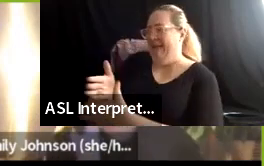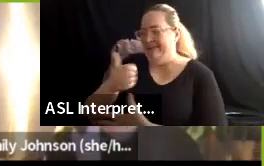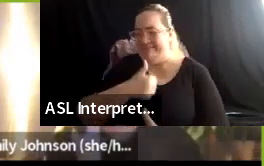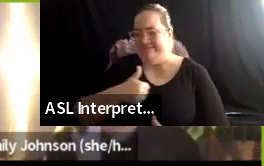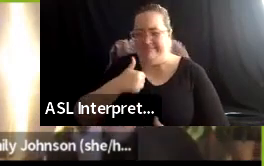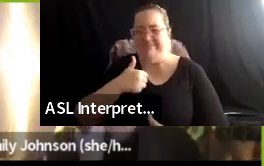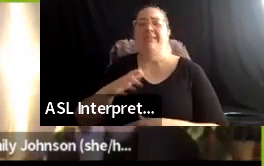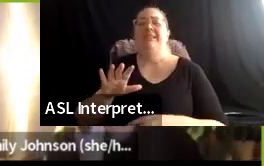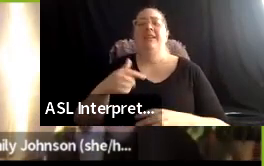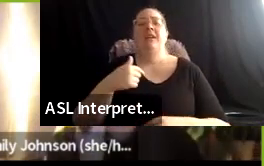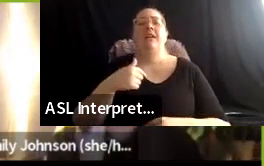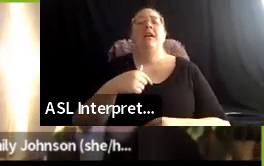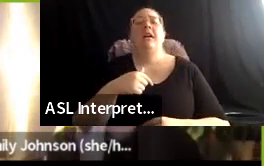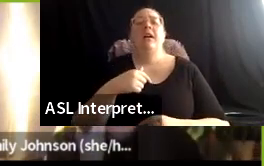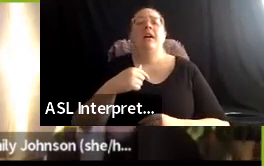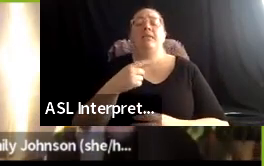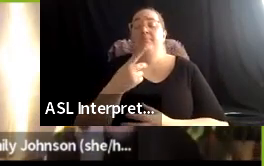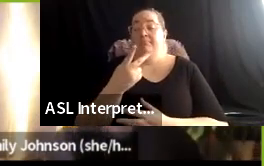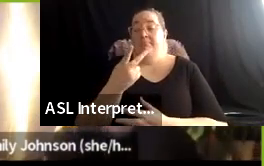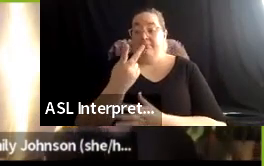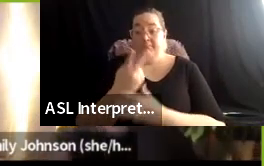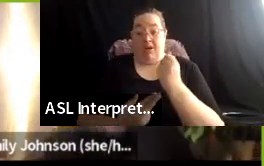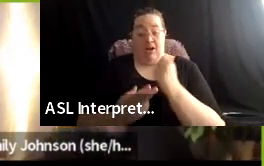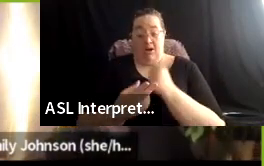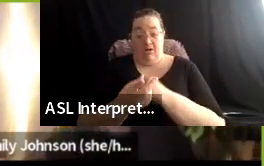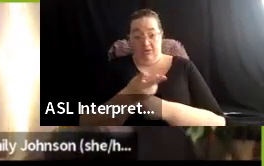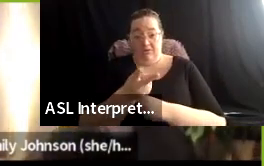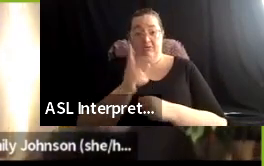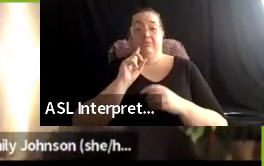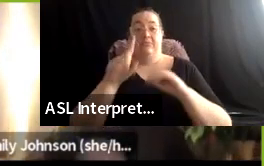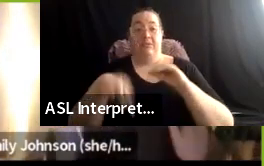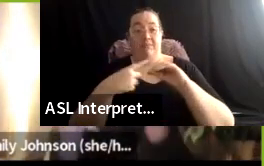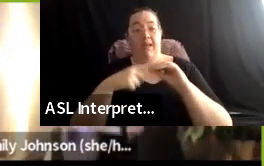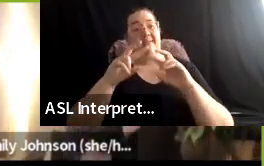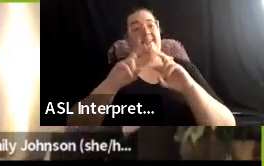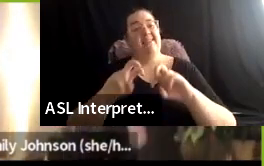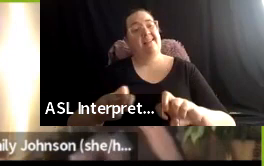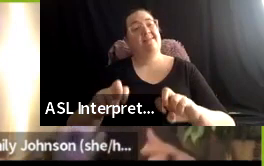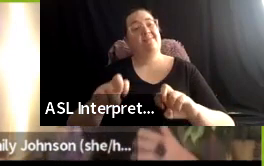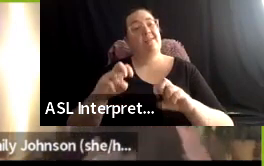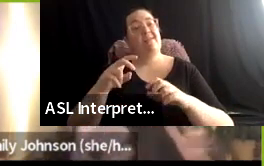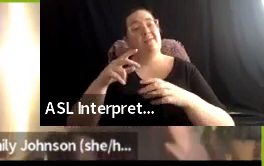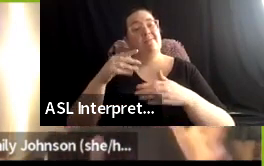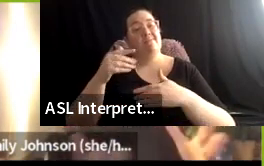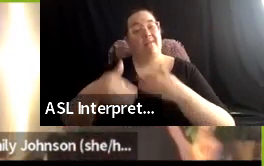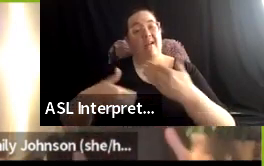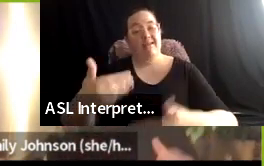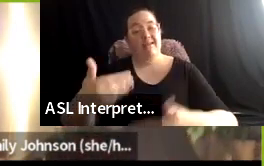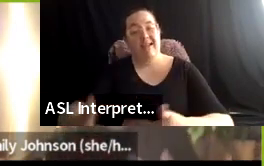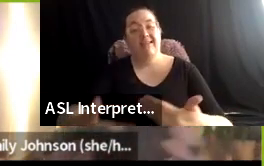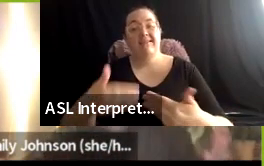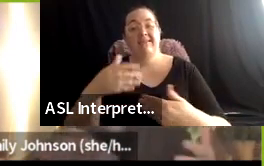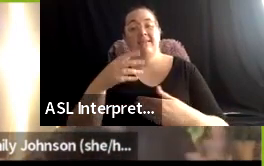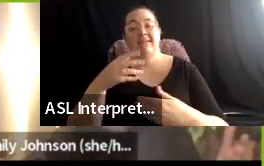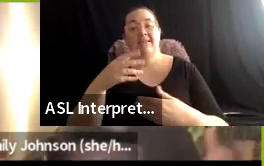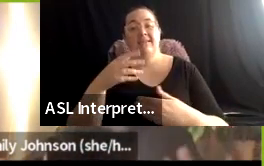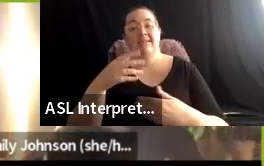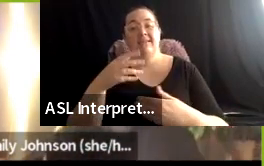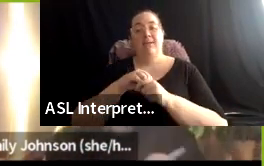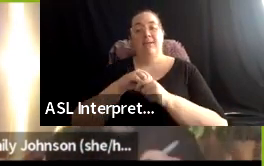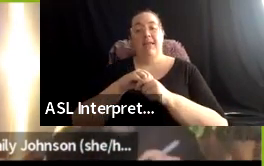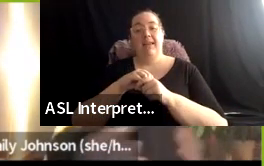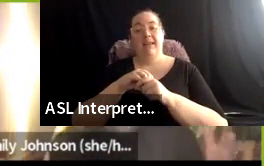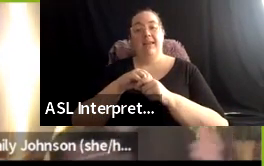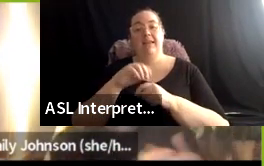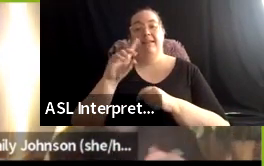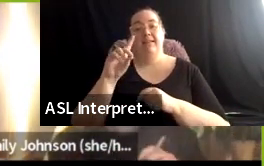as you were both speaking about this assessment process and the, and folks in the decal track, um, did a version of this assessment as we were